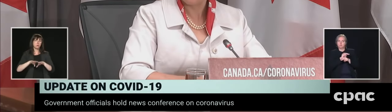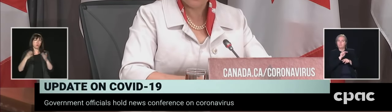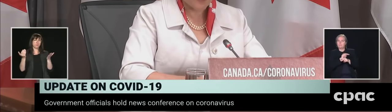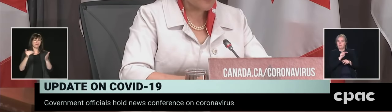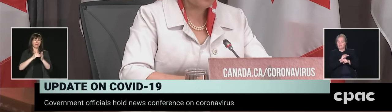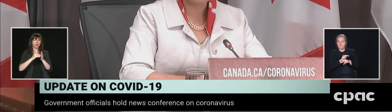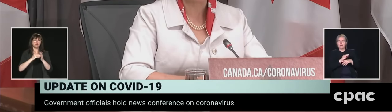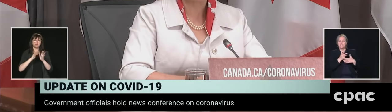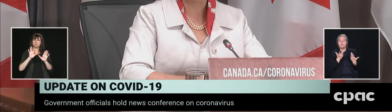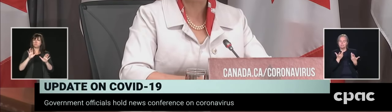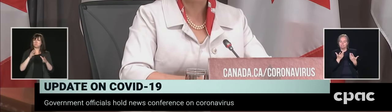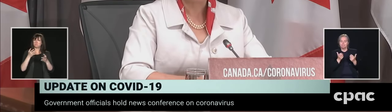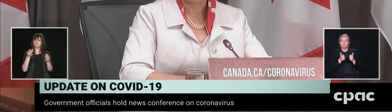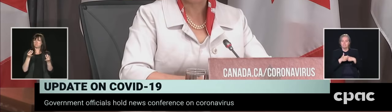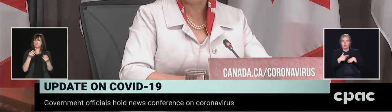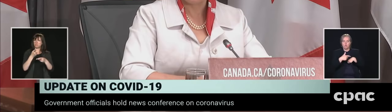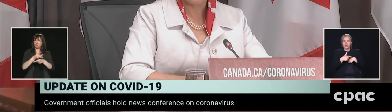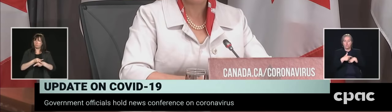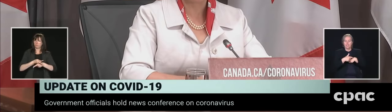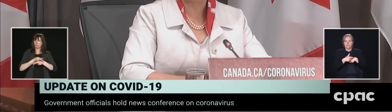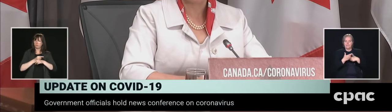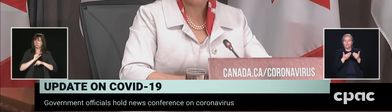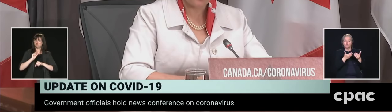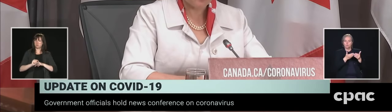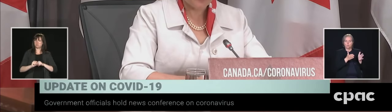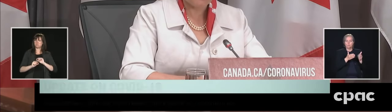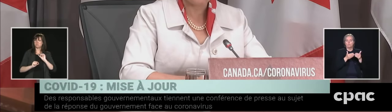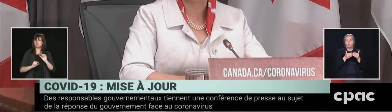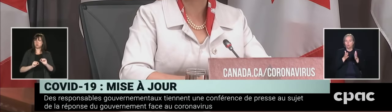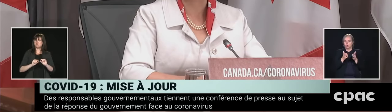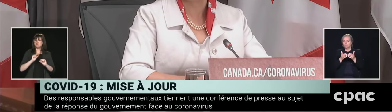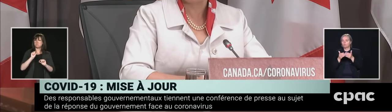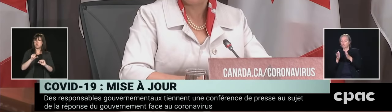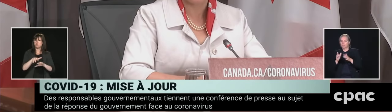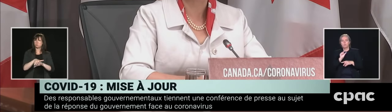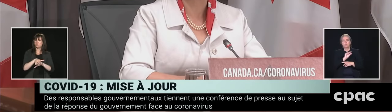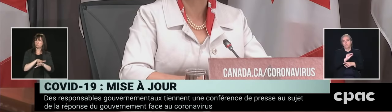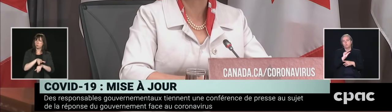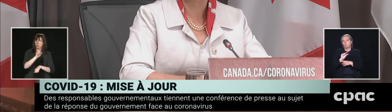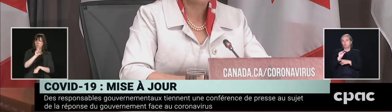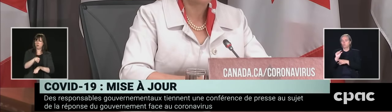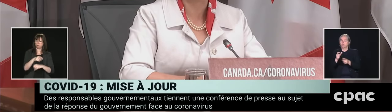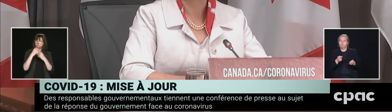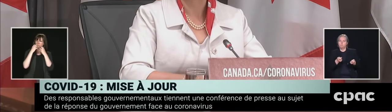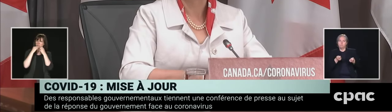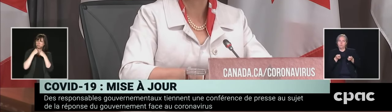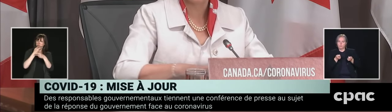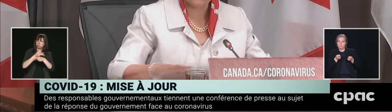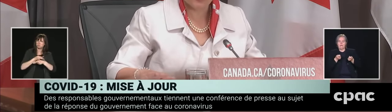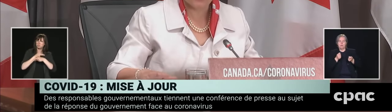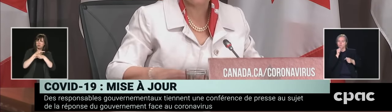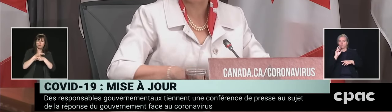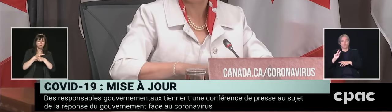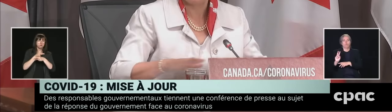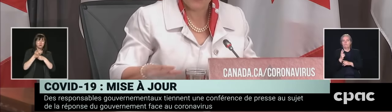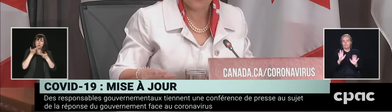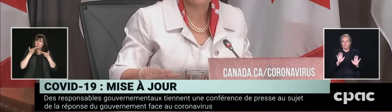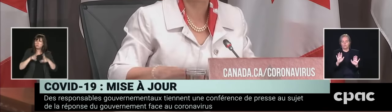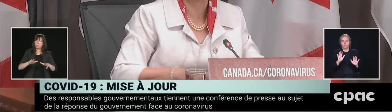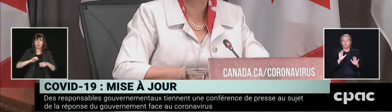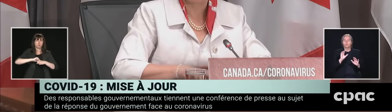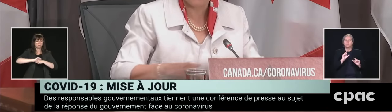very prudently, and in a way that will prevent the virus from surging